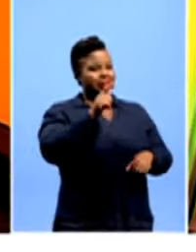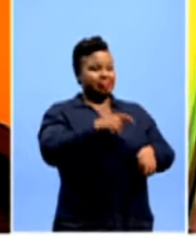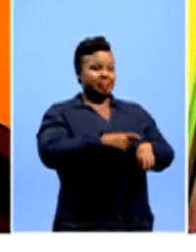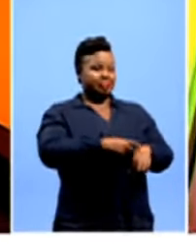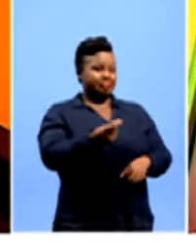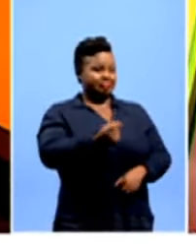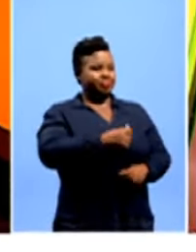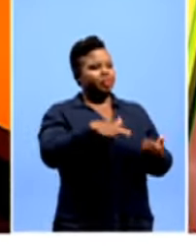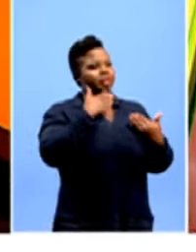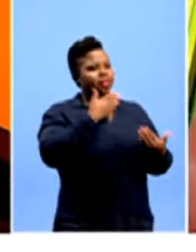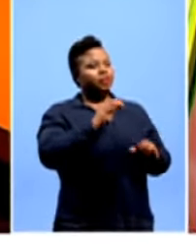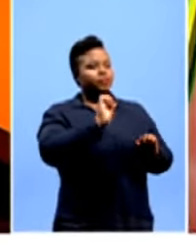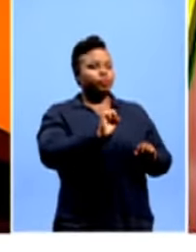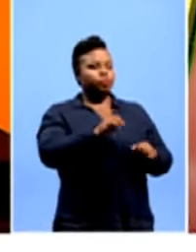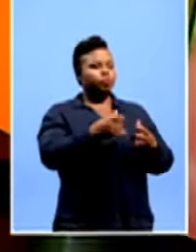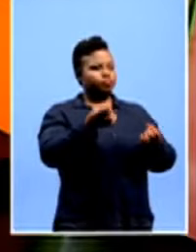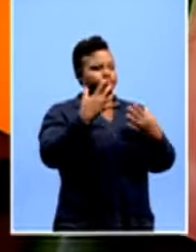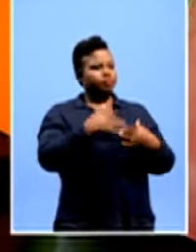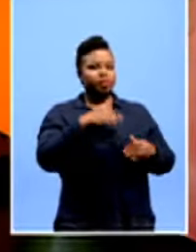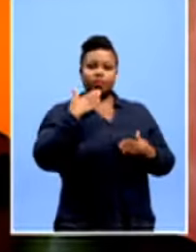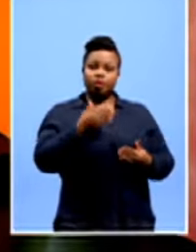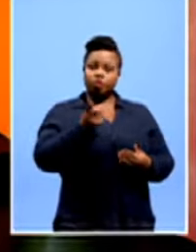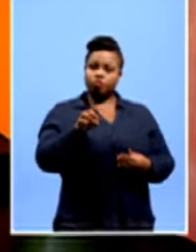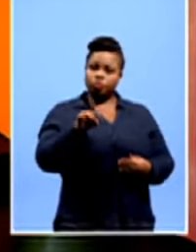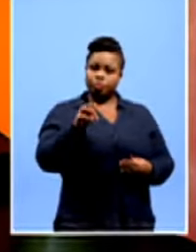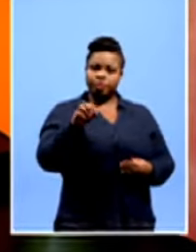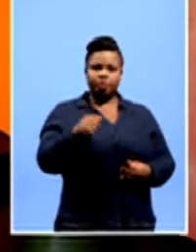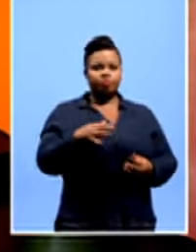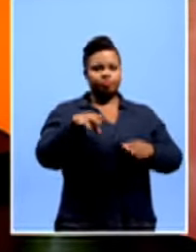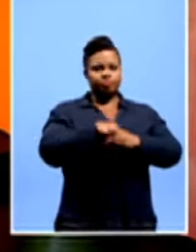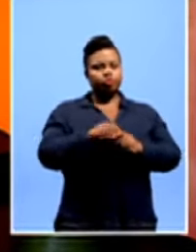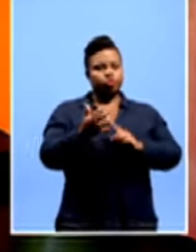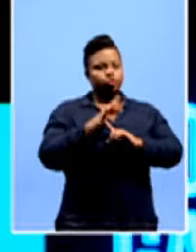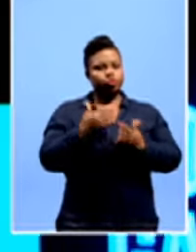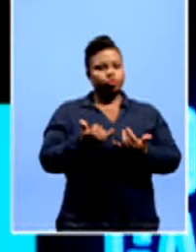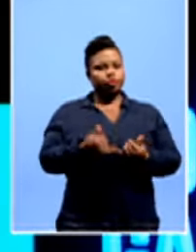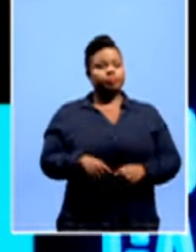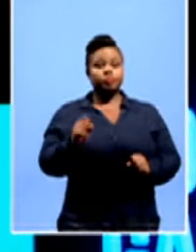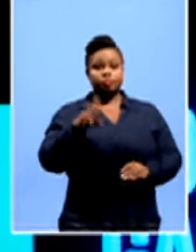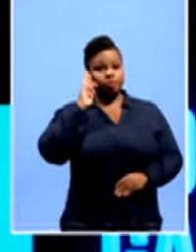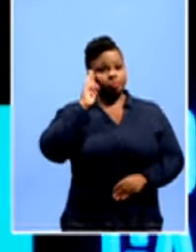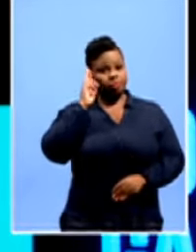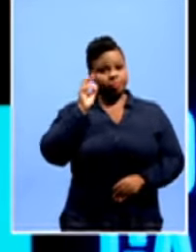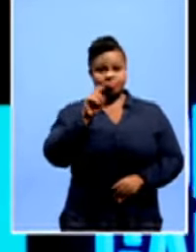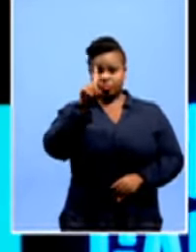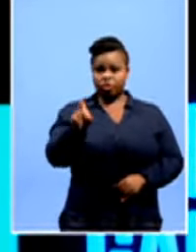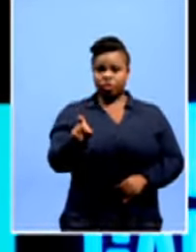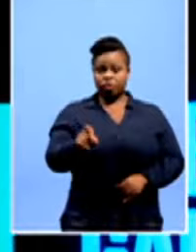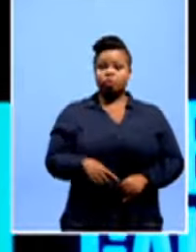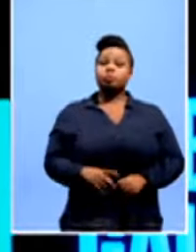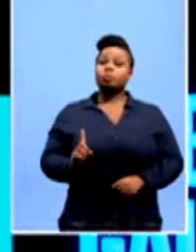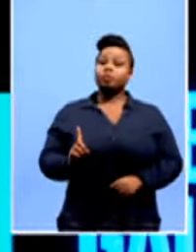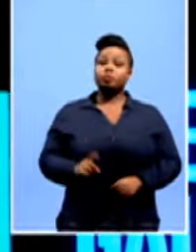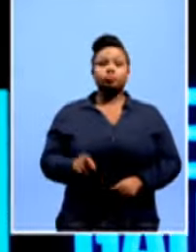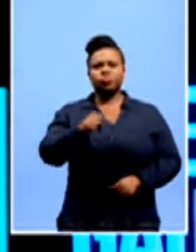run out of time. Thank you for your input. And Demisa, thank you, of course, for being a part of the discussion. All right, a reminder then of our poll question